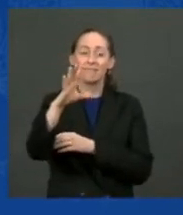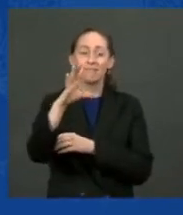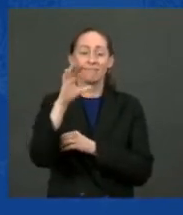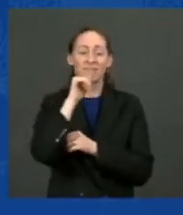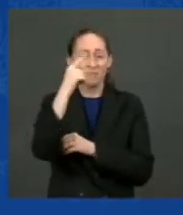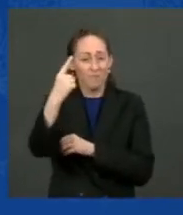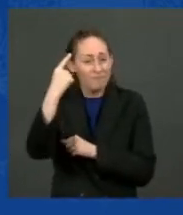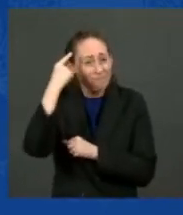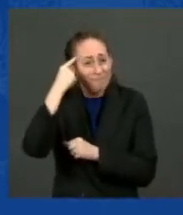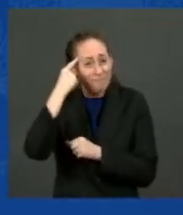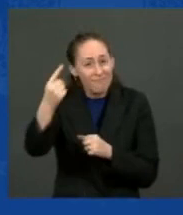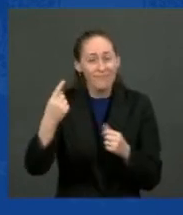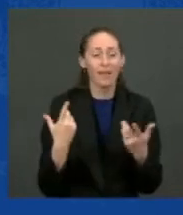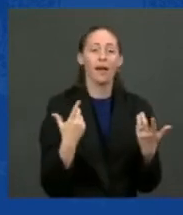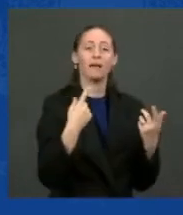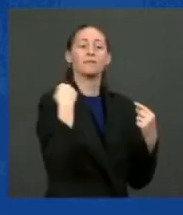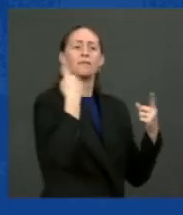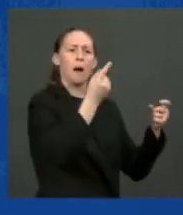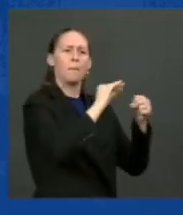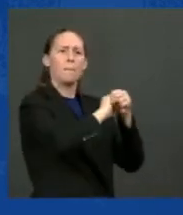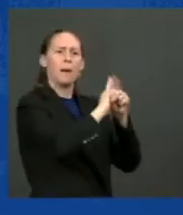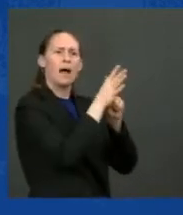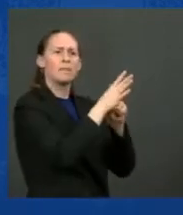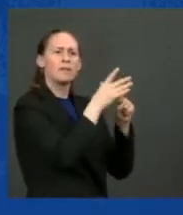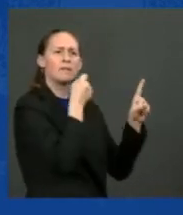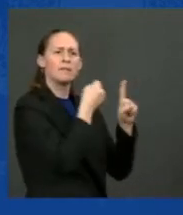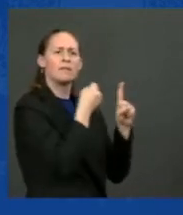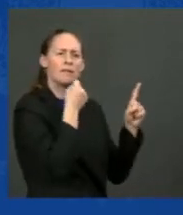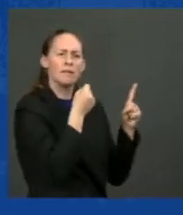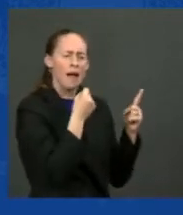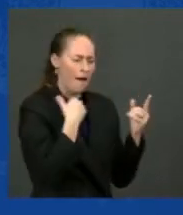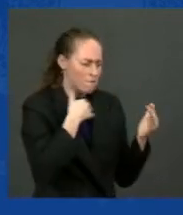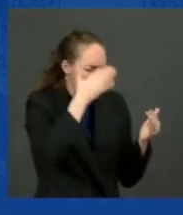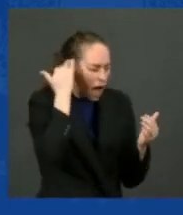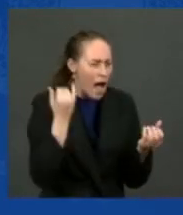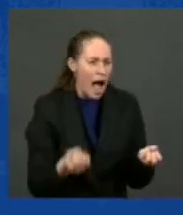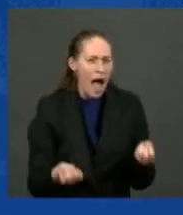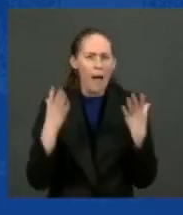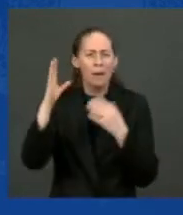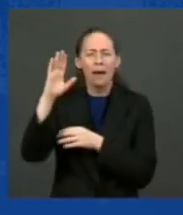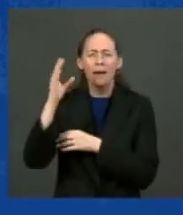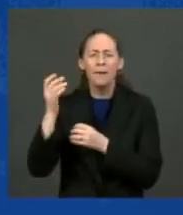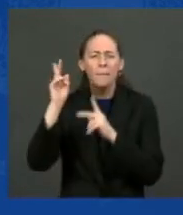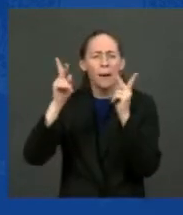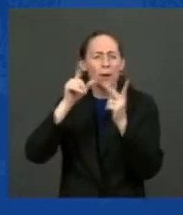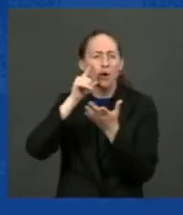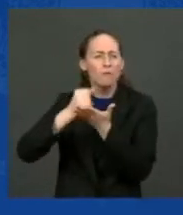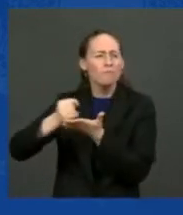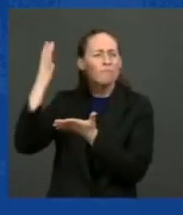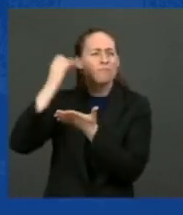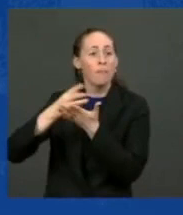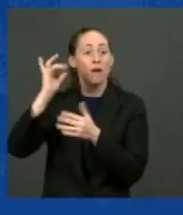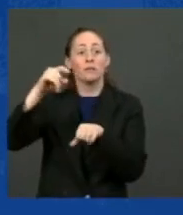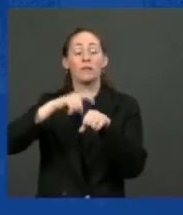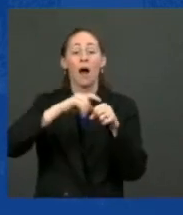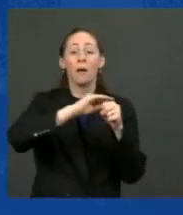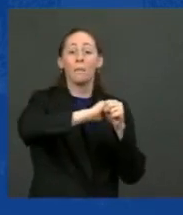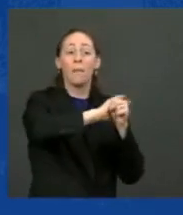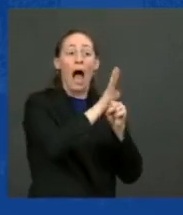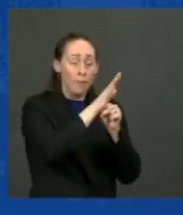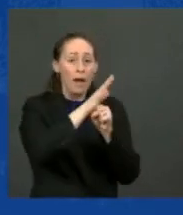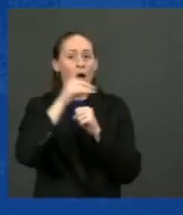The number of billionaires, and I forget the exact number there are in America, have seen their wealth go up collectively by